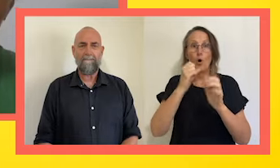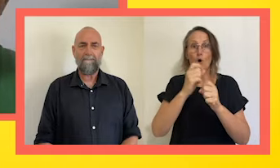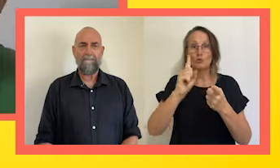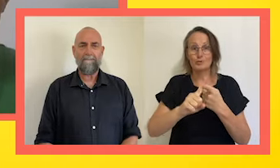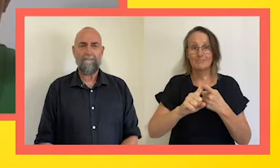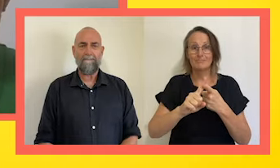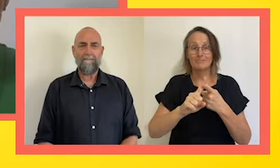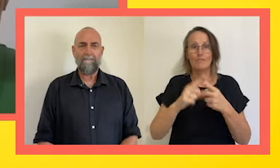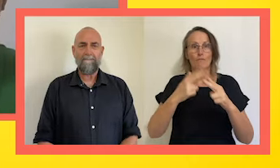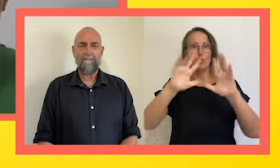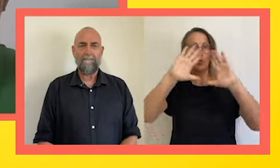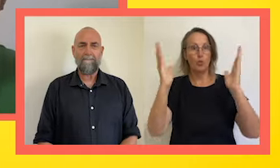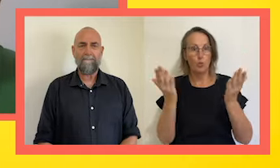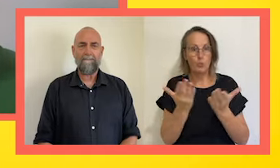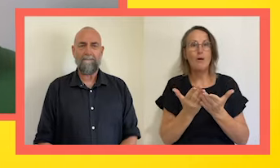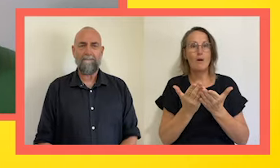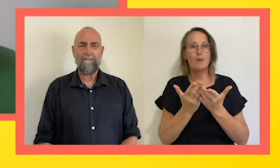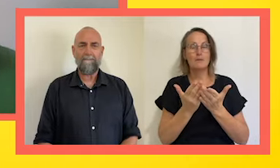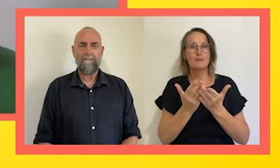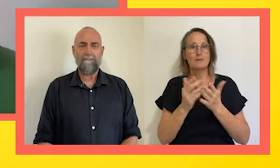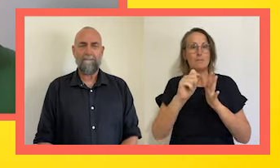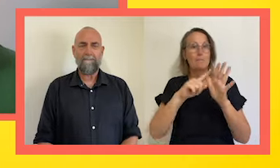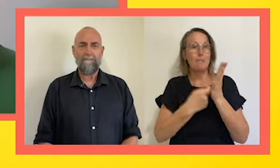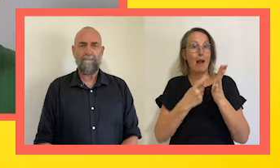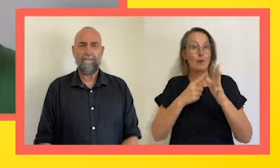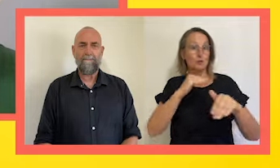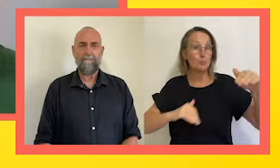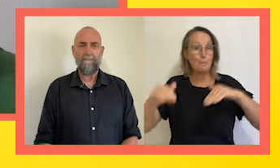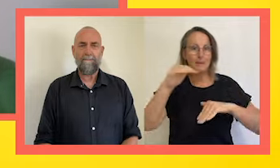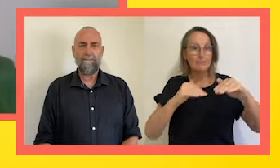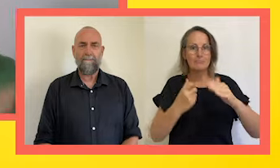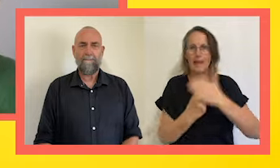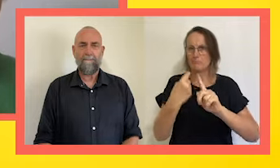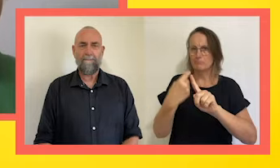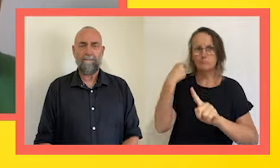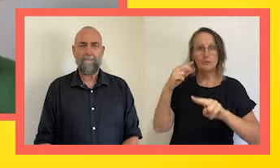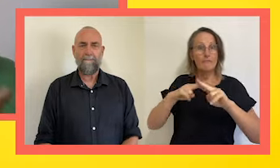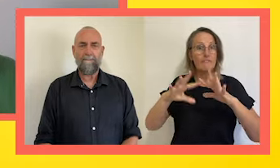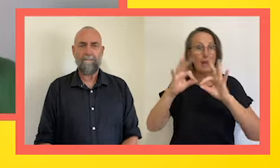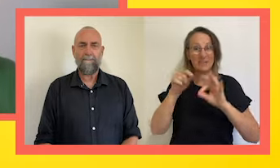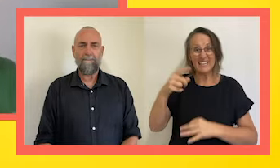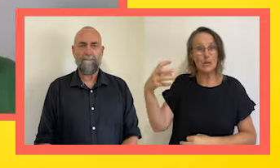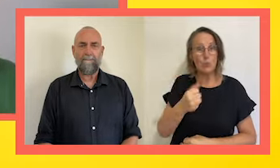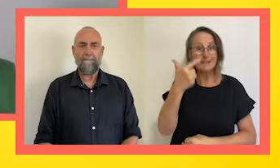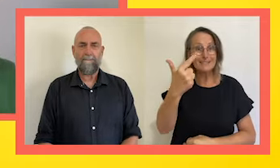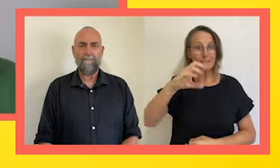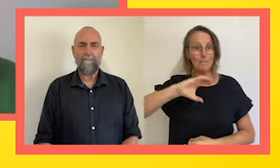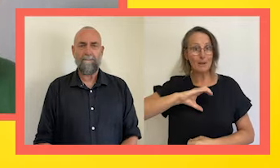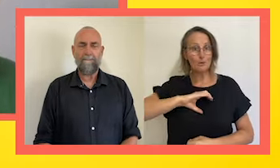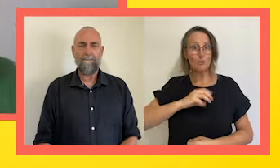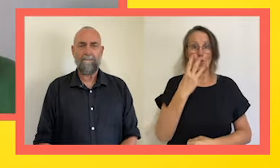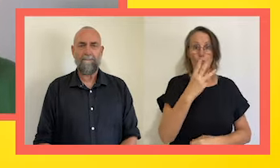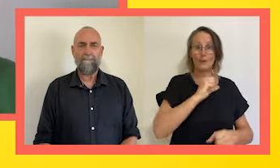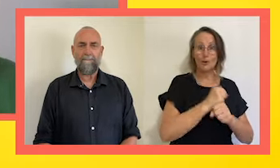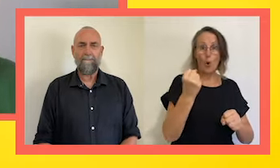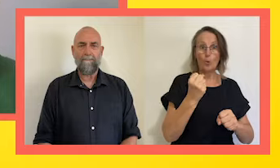World Paraswimming Series that took place in Feb. He won seven medals, three gold, two silver, one